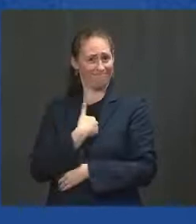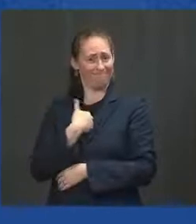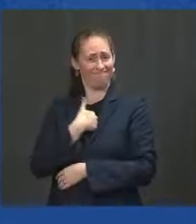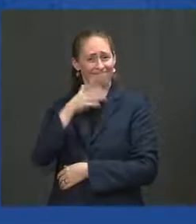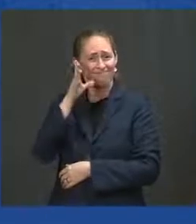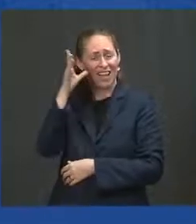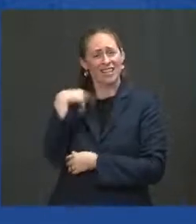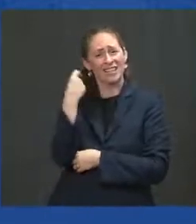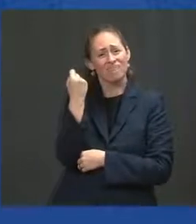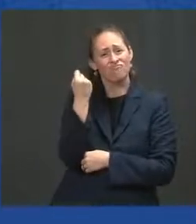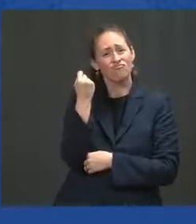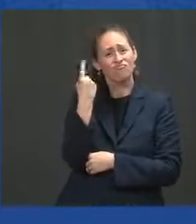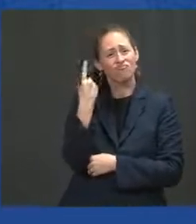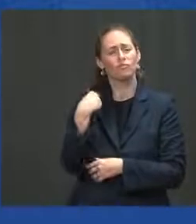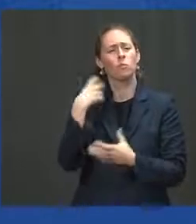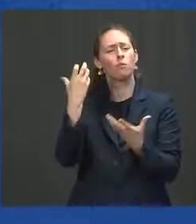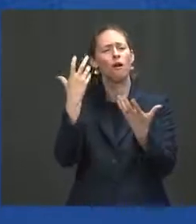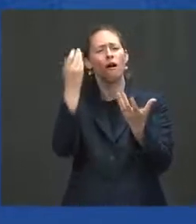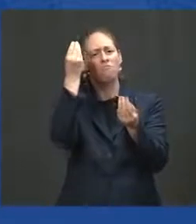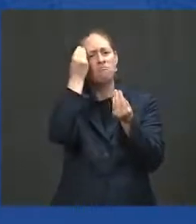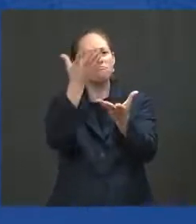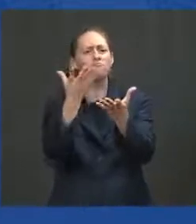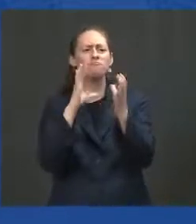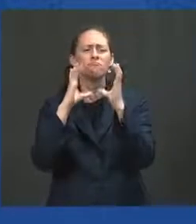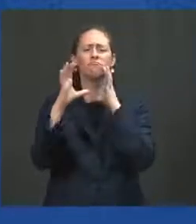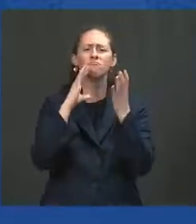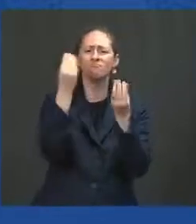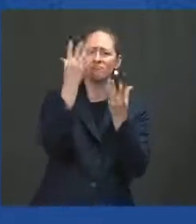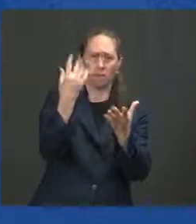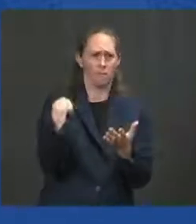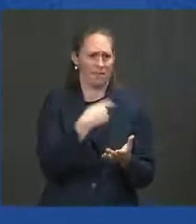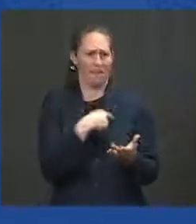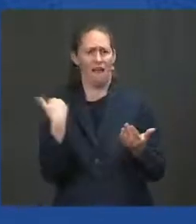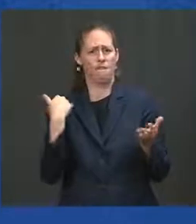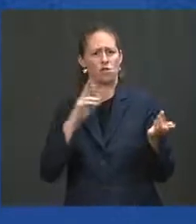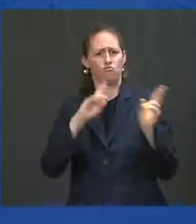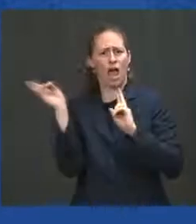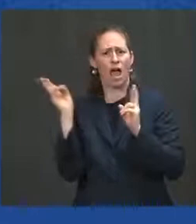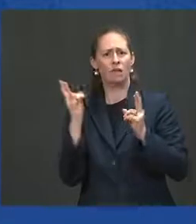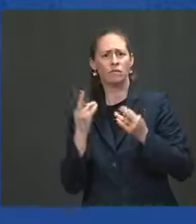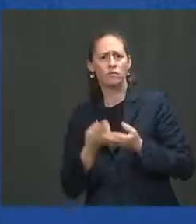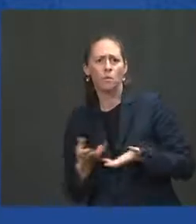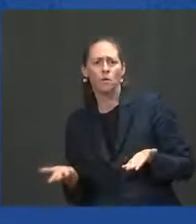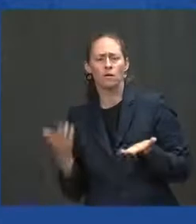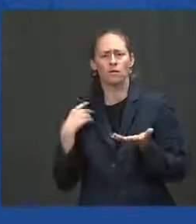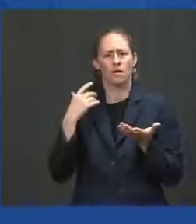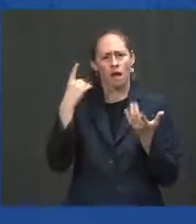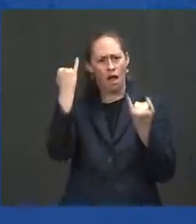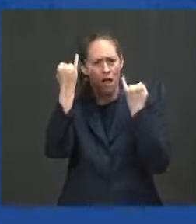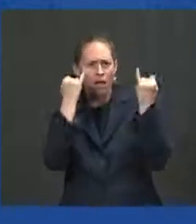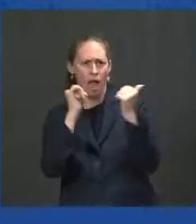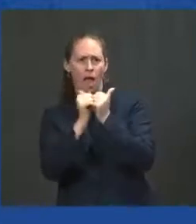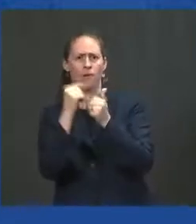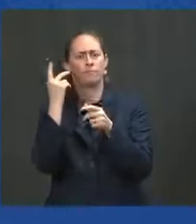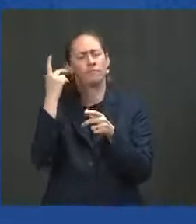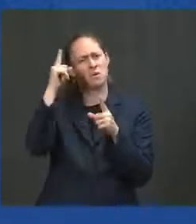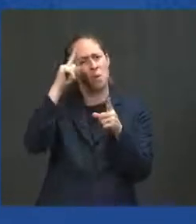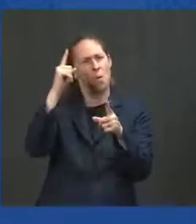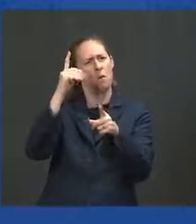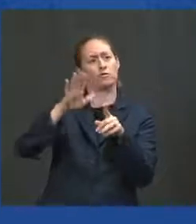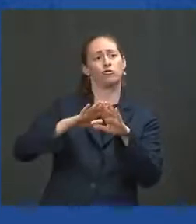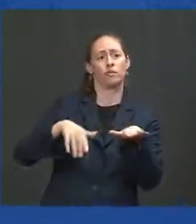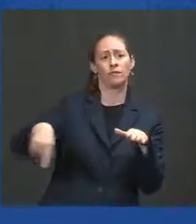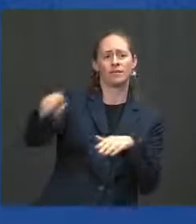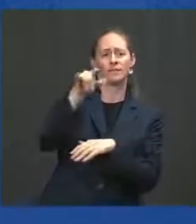As you have, you have the tools. You have the tools to keep your child safer. And two of those tools, above